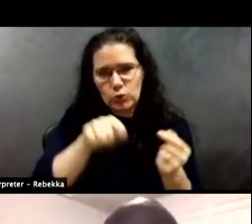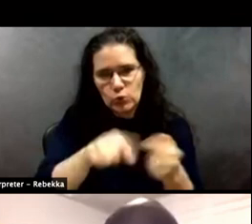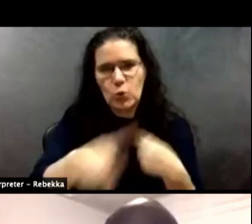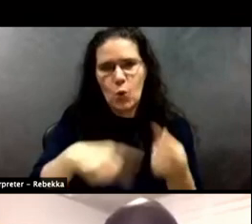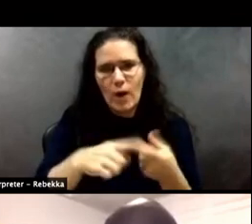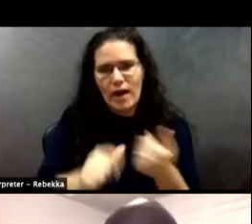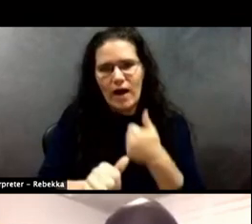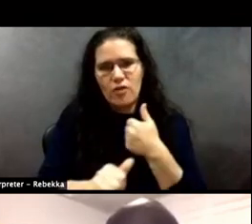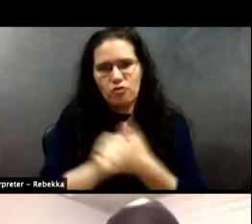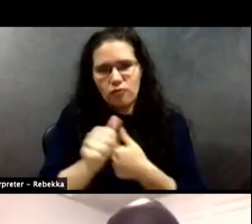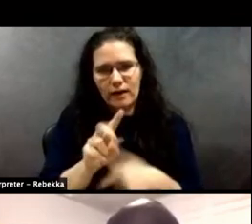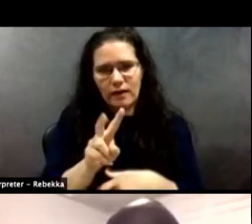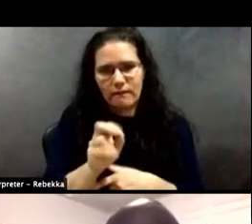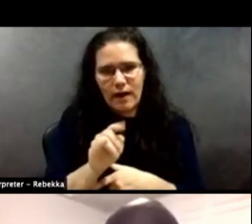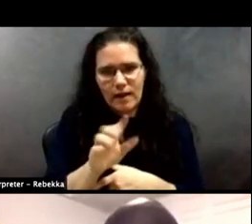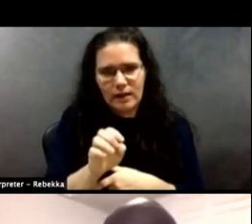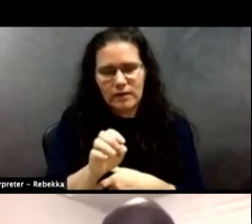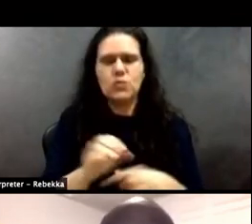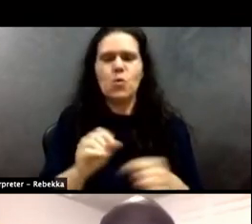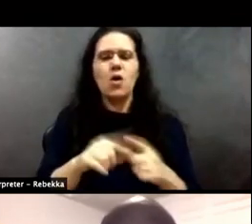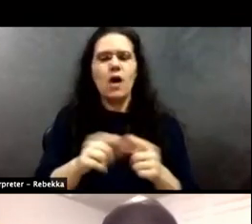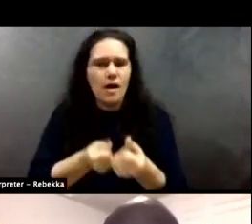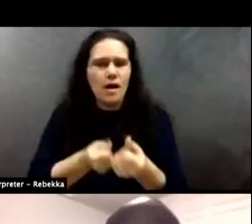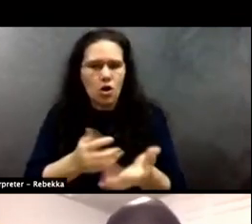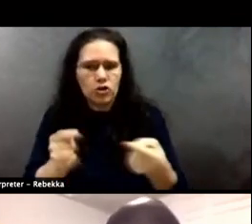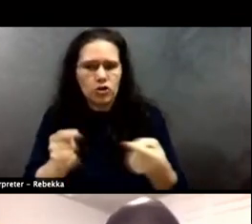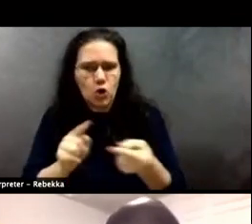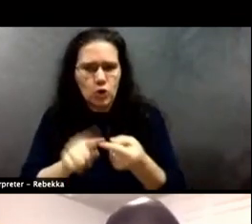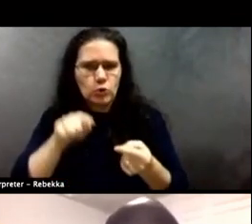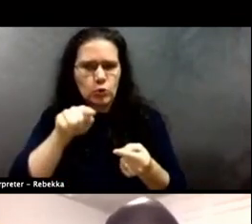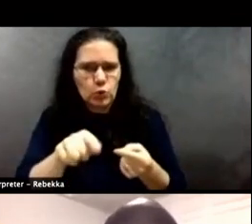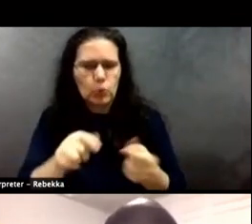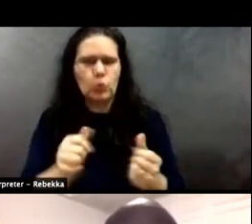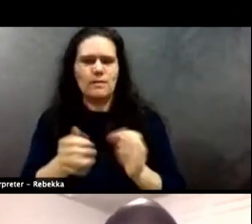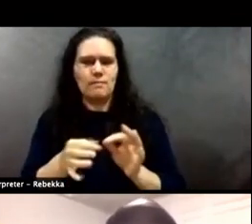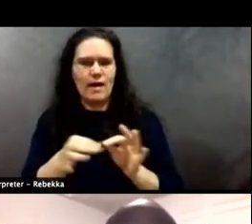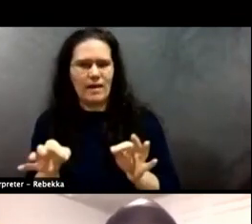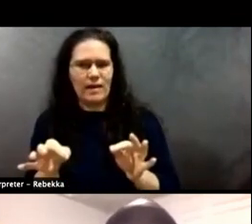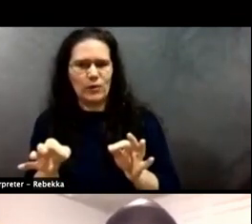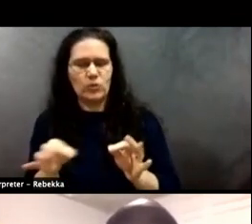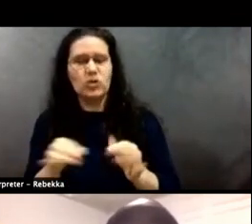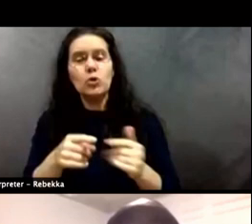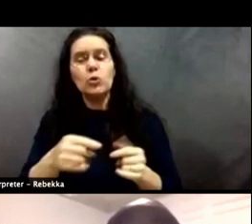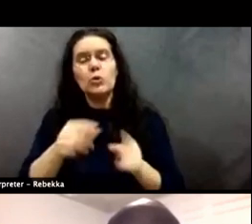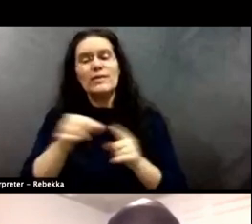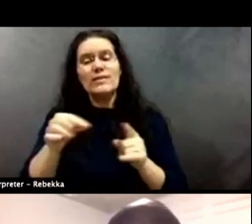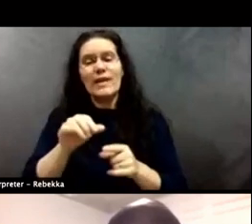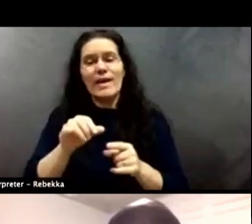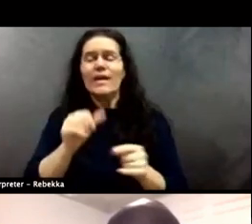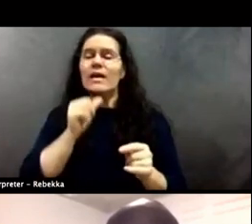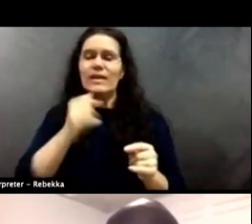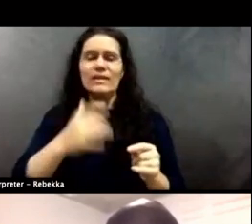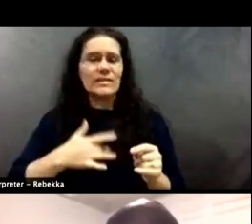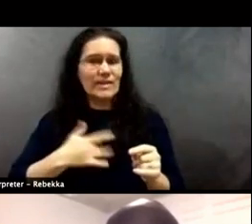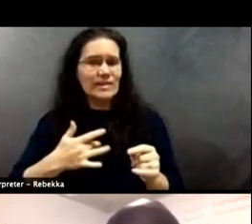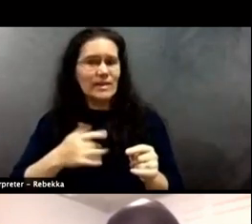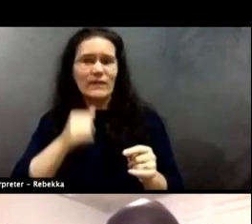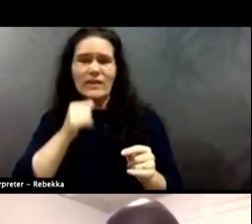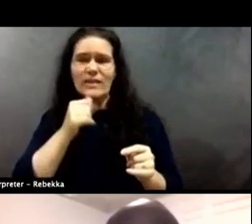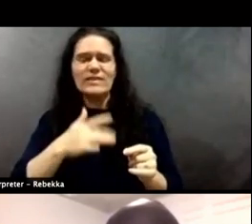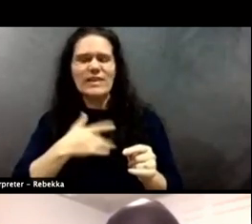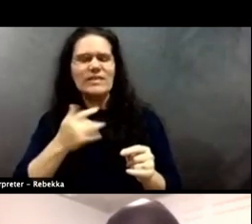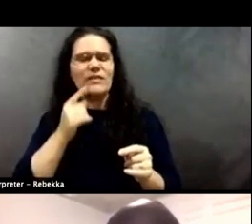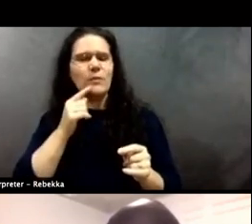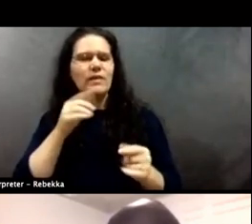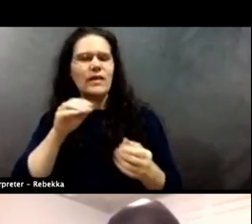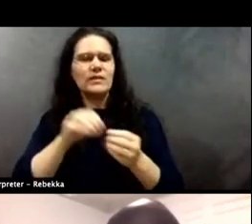I harmed you with my language, right? So I kept hearing insensitivity, which is true, absolutely. But that's part of what I think, you